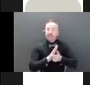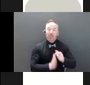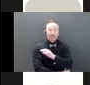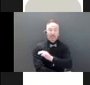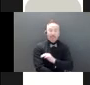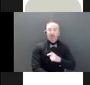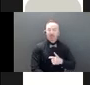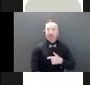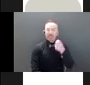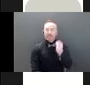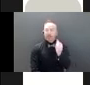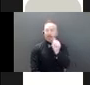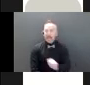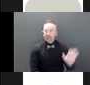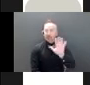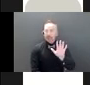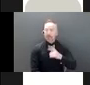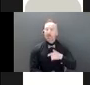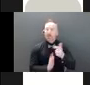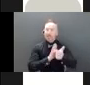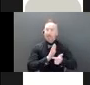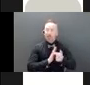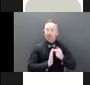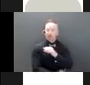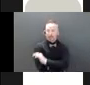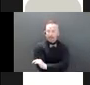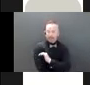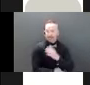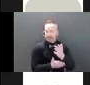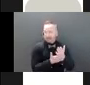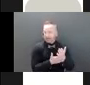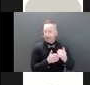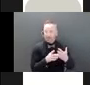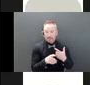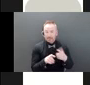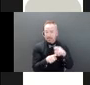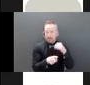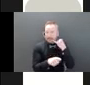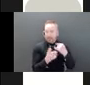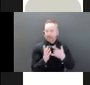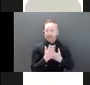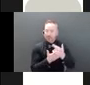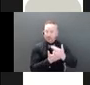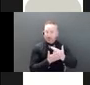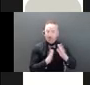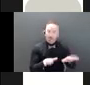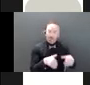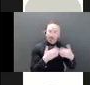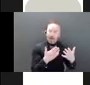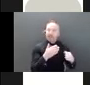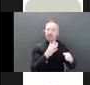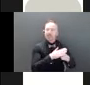Asian Legal Clinic have similar resources and information. They serve the senior, sorry, the South Asian community.